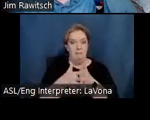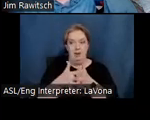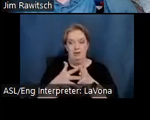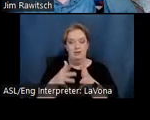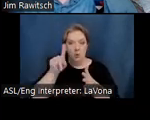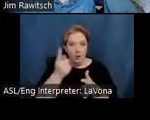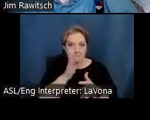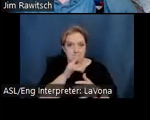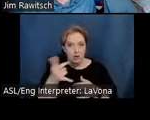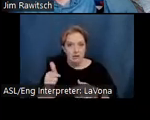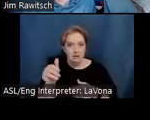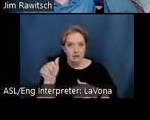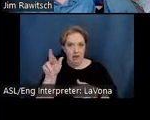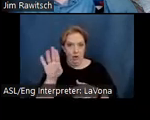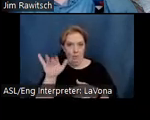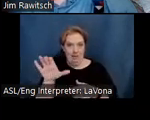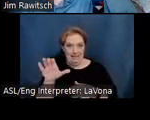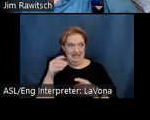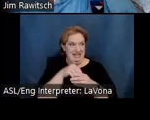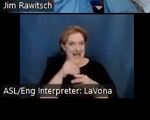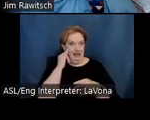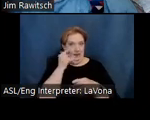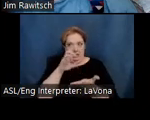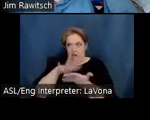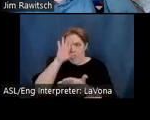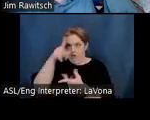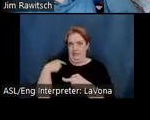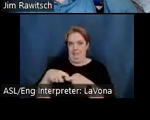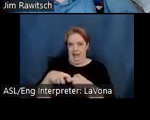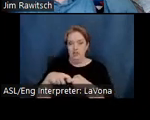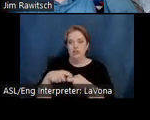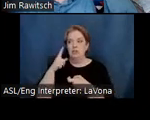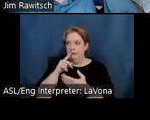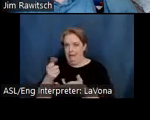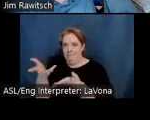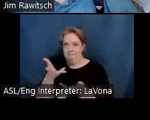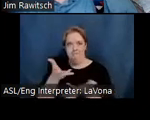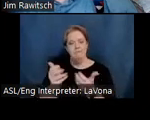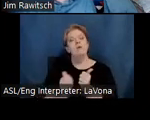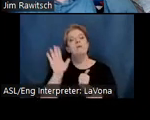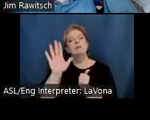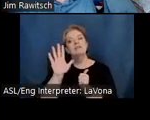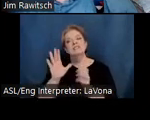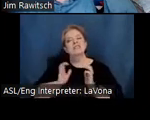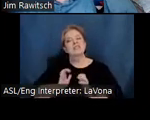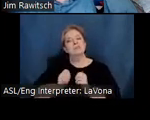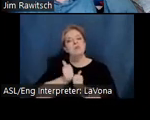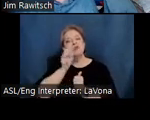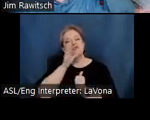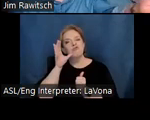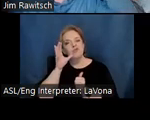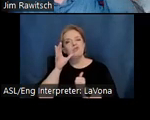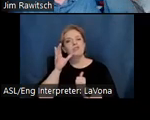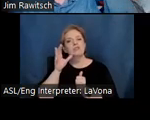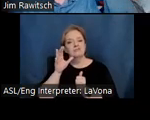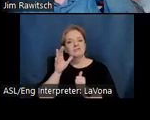California, he soon learned Spanish to do business with his mostly rural and agricultural customers. In Sam's early